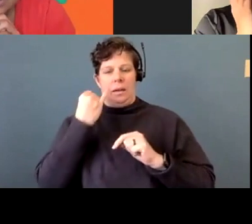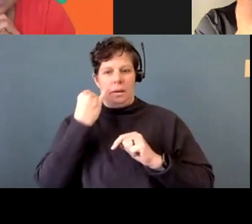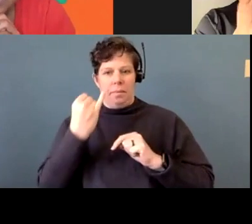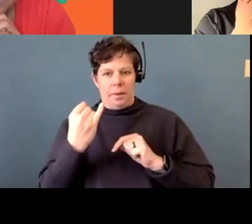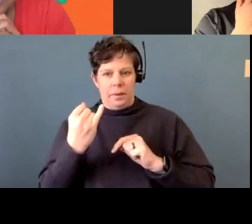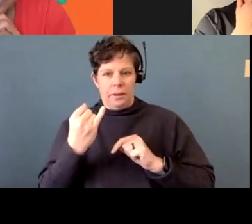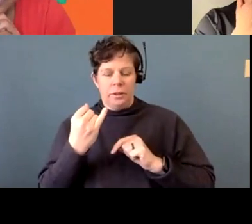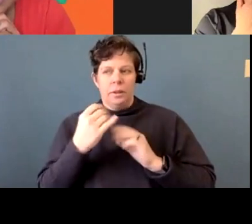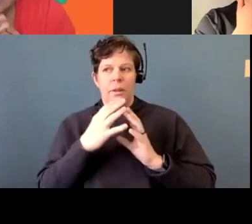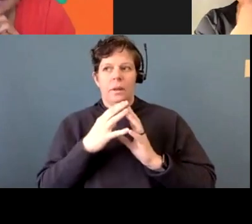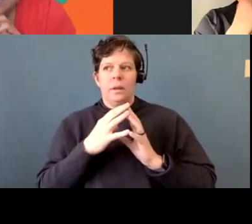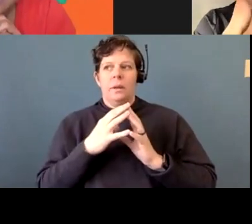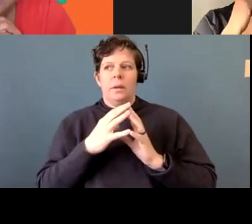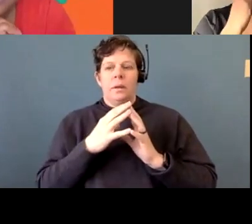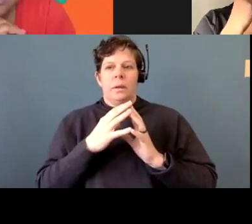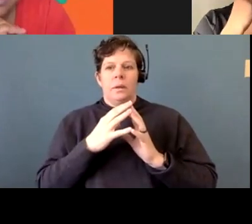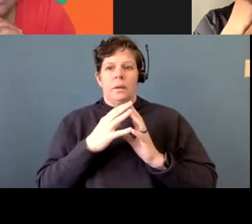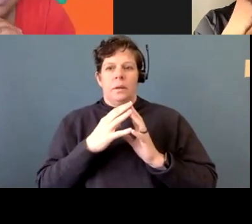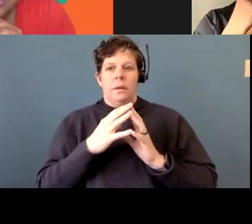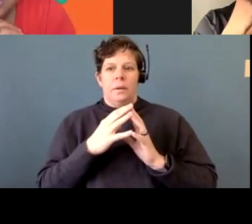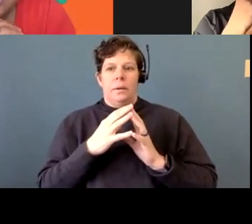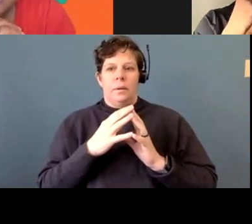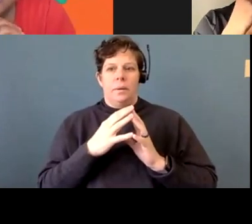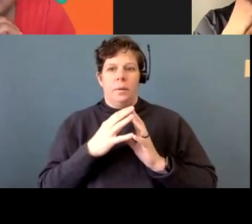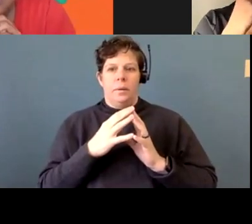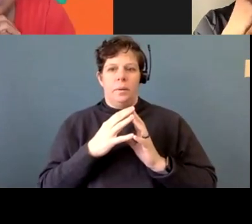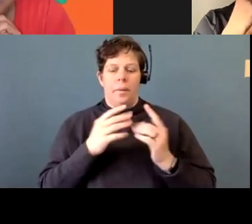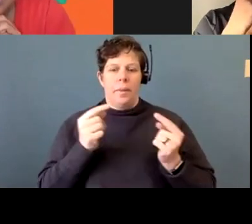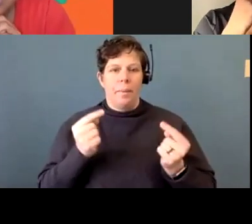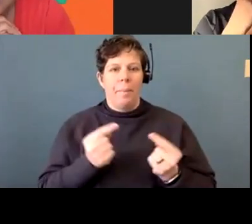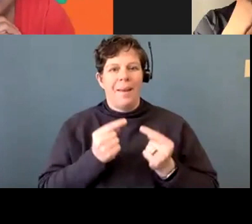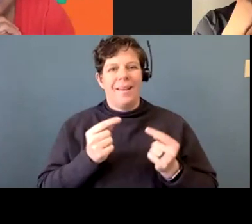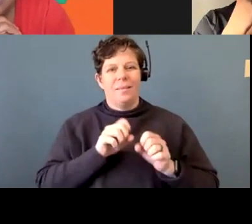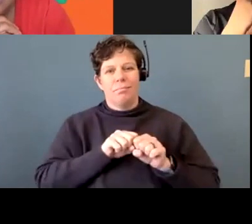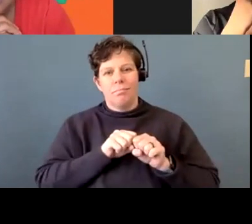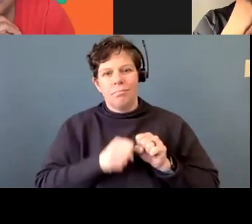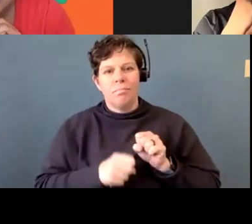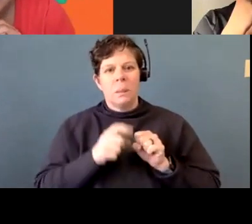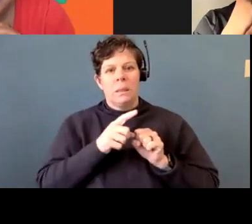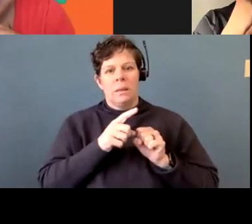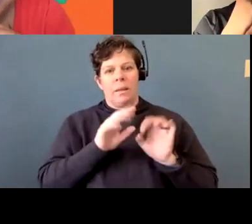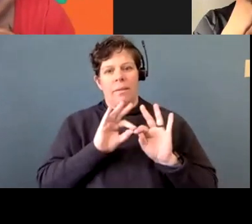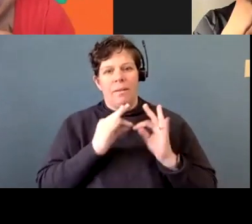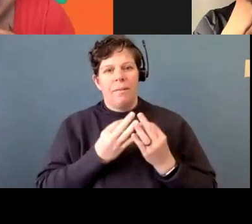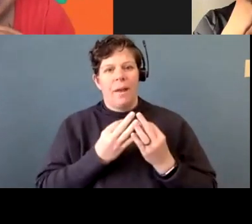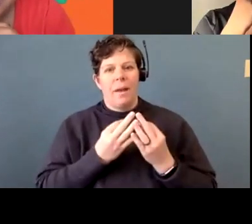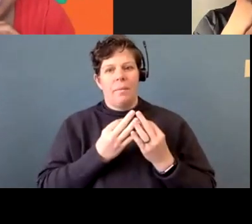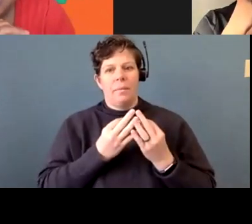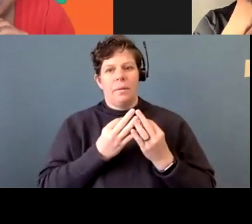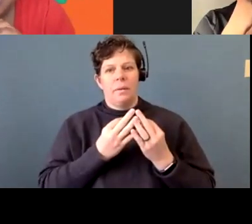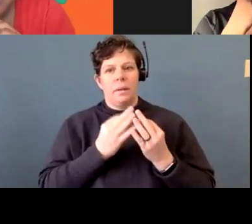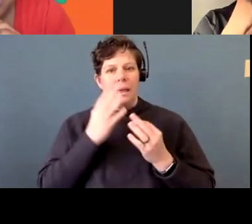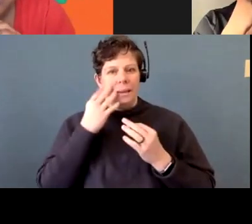um, pain that the family endures the loss. So please know that we are sending you all the love that we can